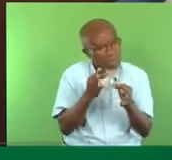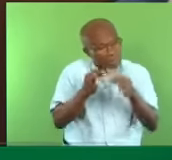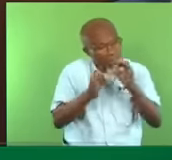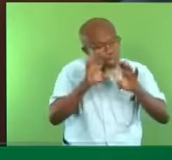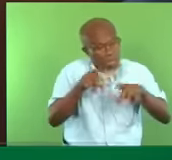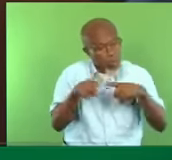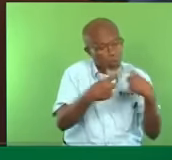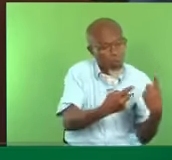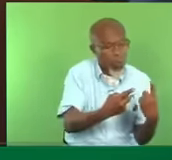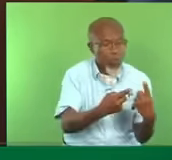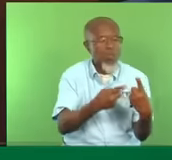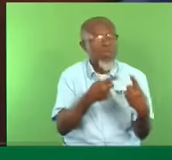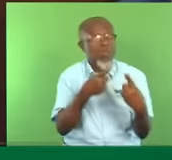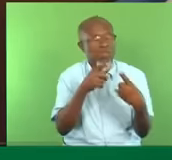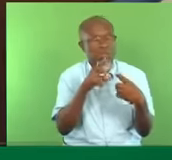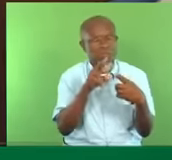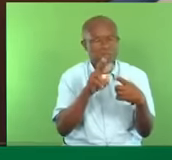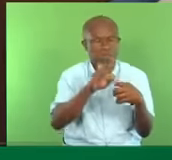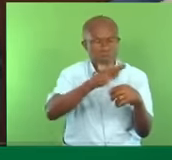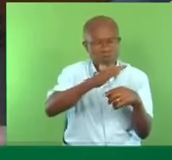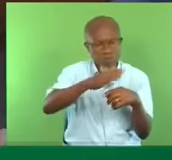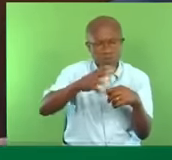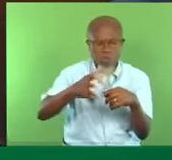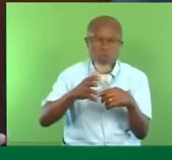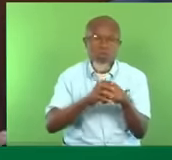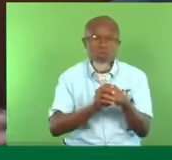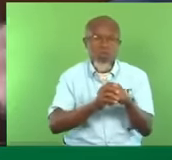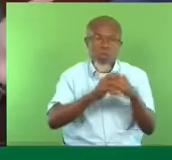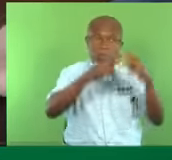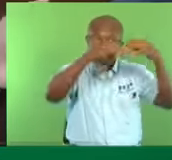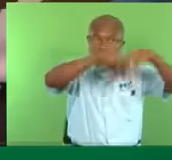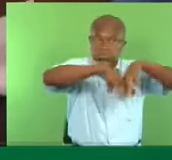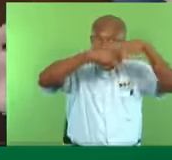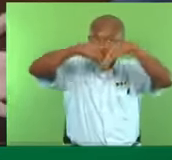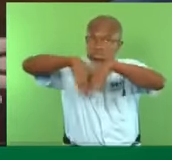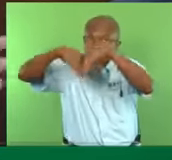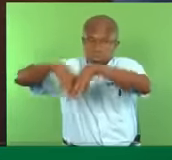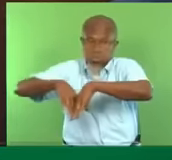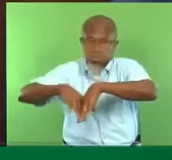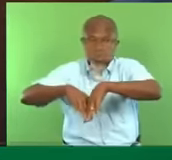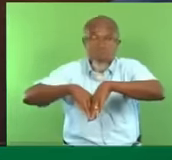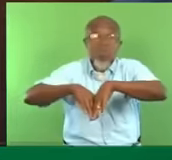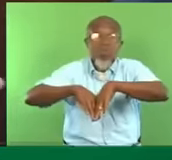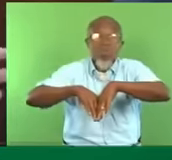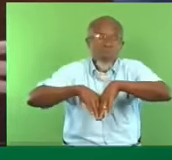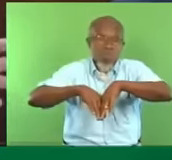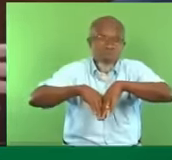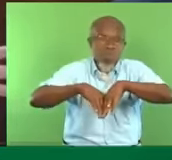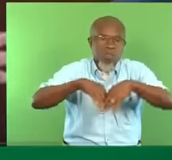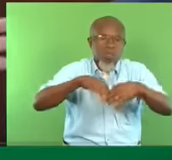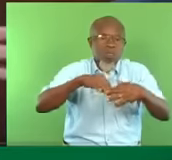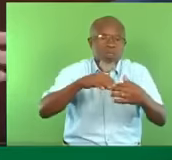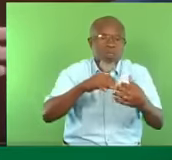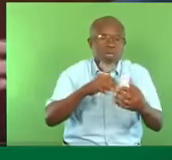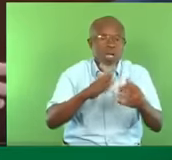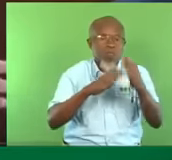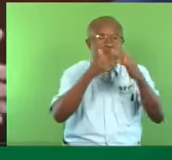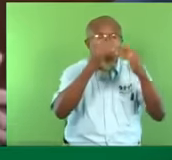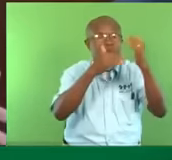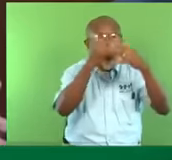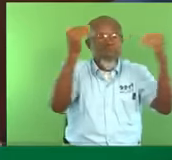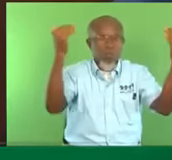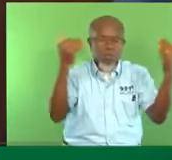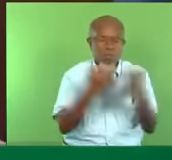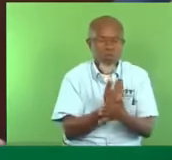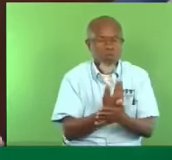in Threshold and demolish completely and rebuild and then you lose your $100 million as the case may be. Or you go and give